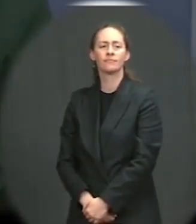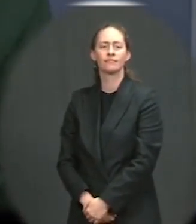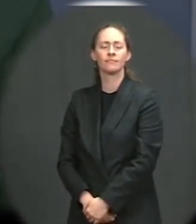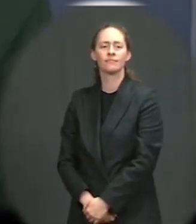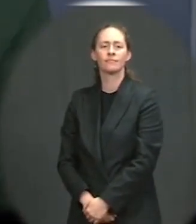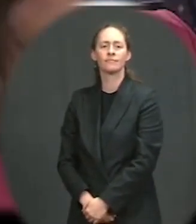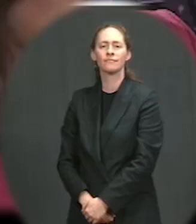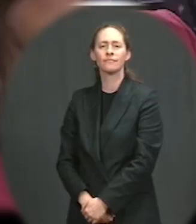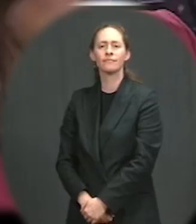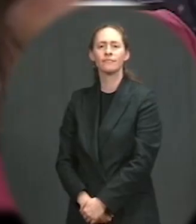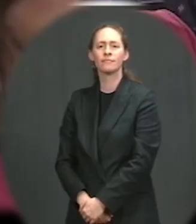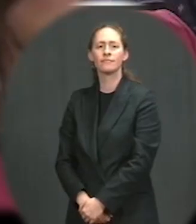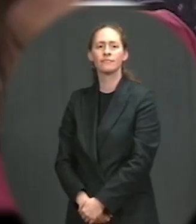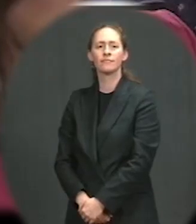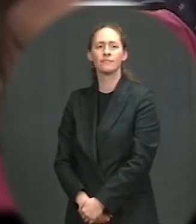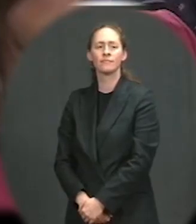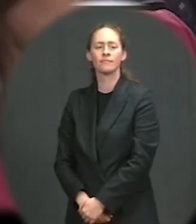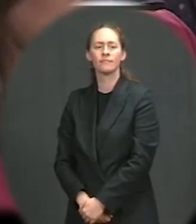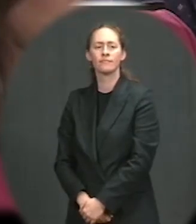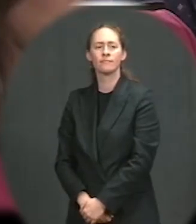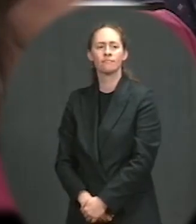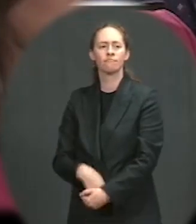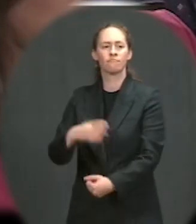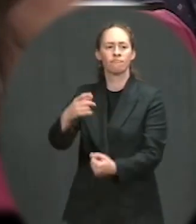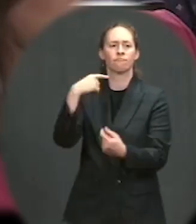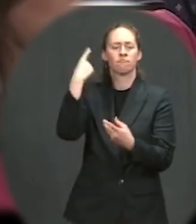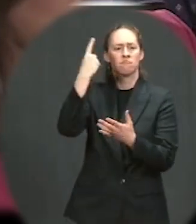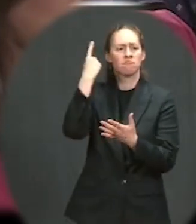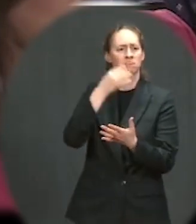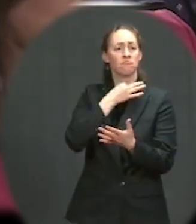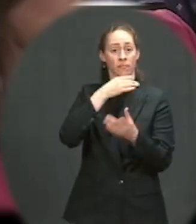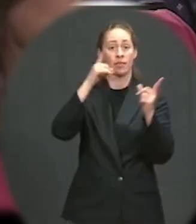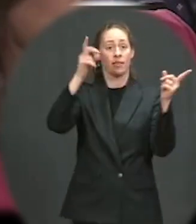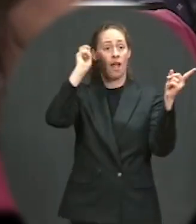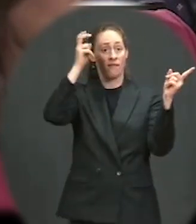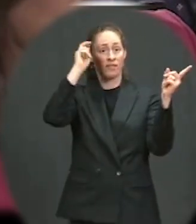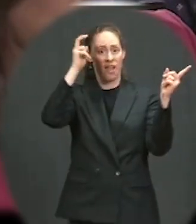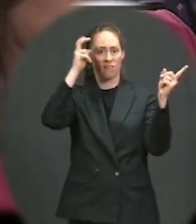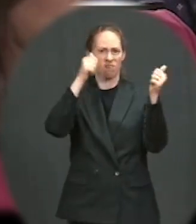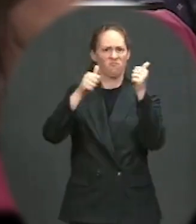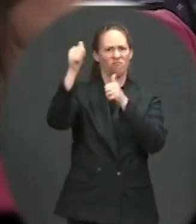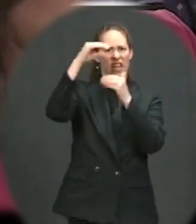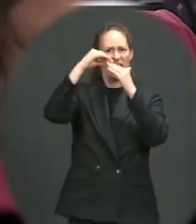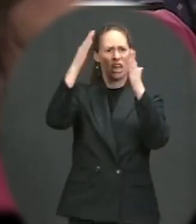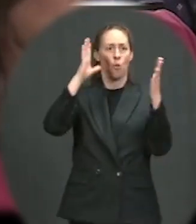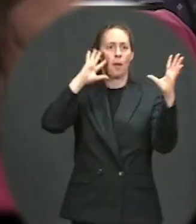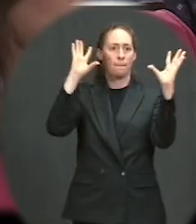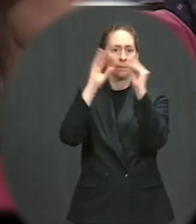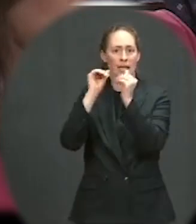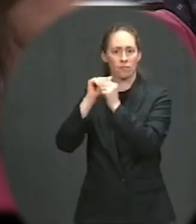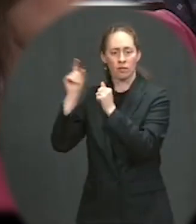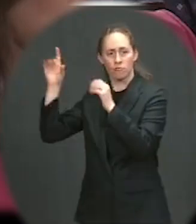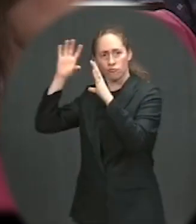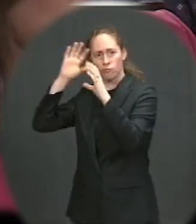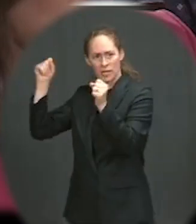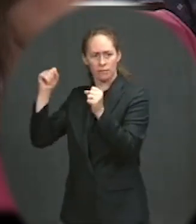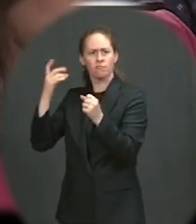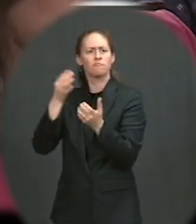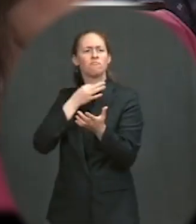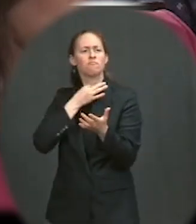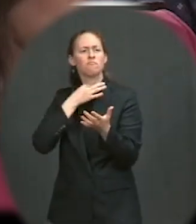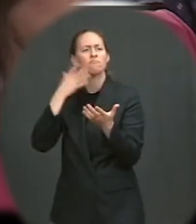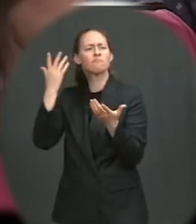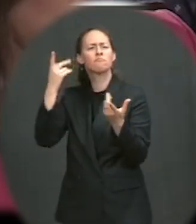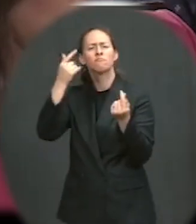The Afghani leaders who are coming to meet with the president on Friday are going to want specifics about U.S. support to